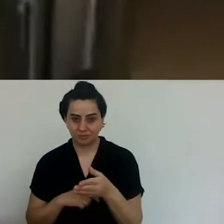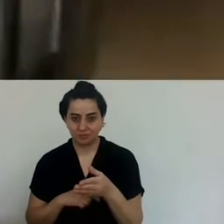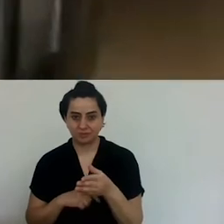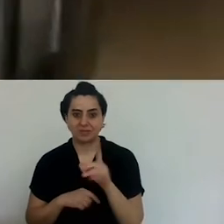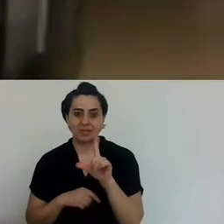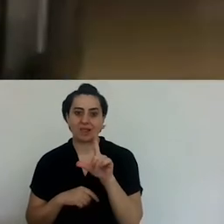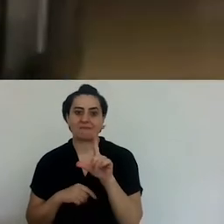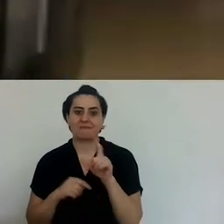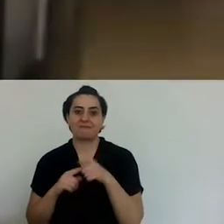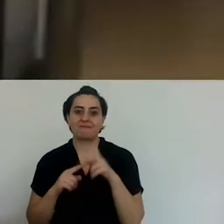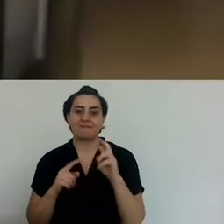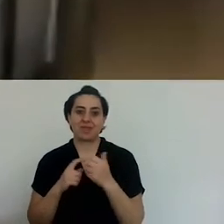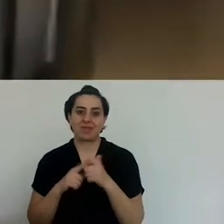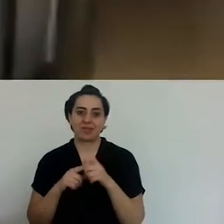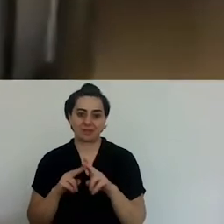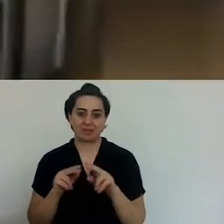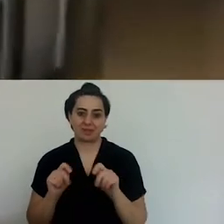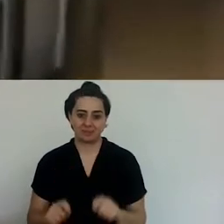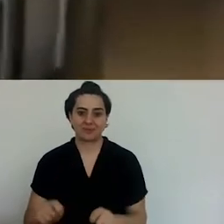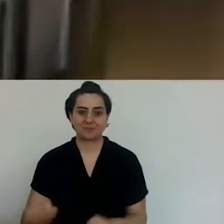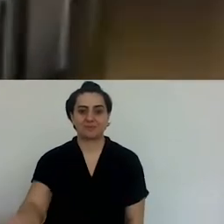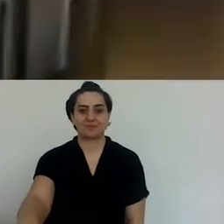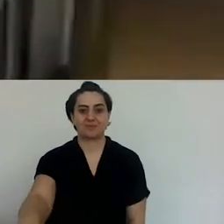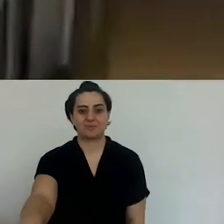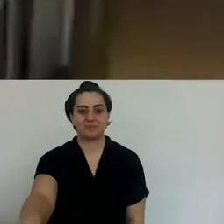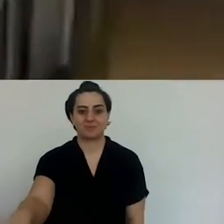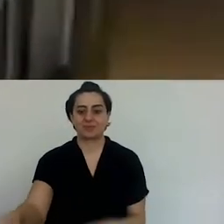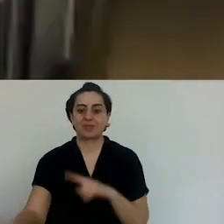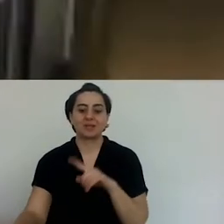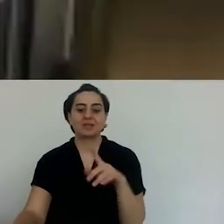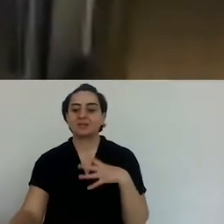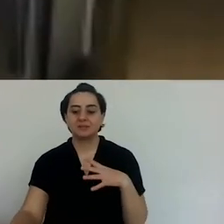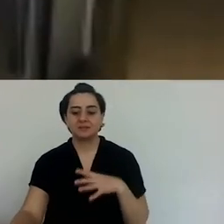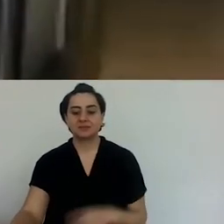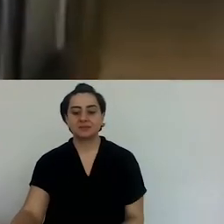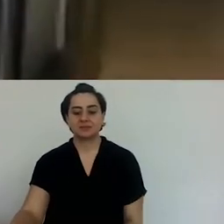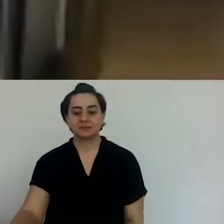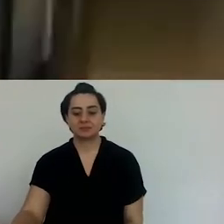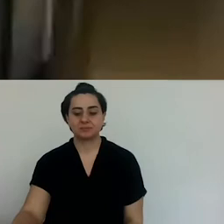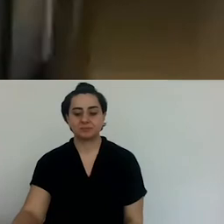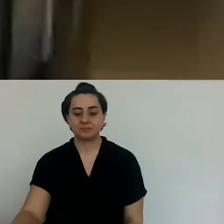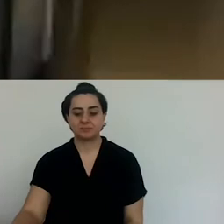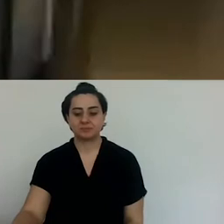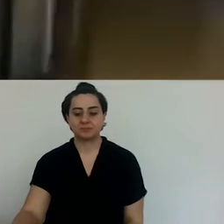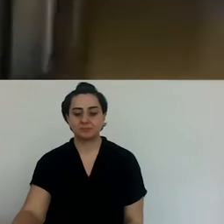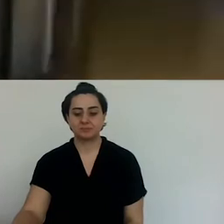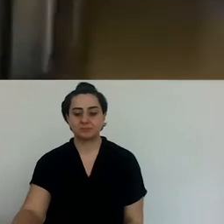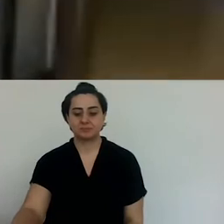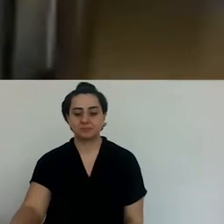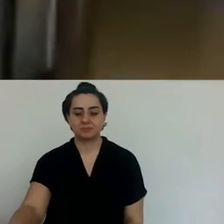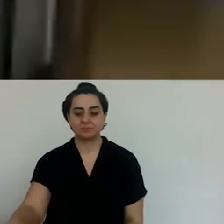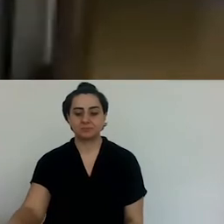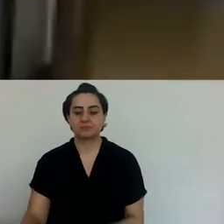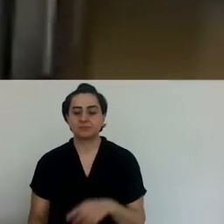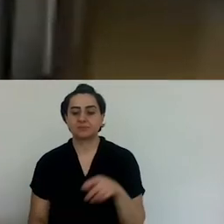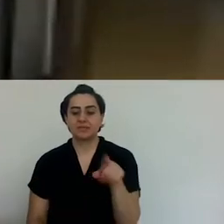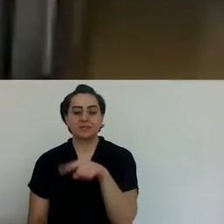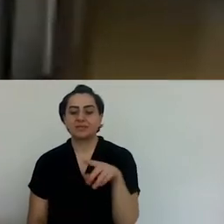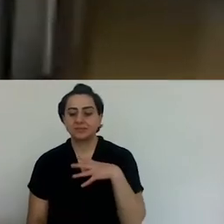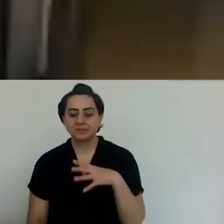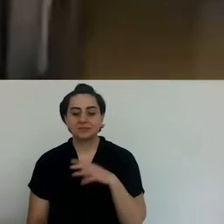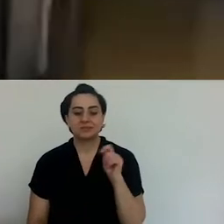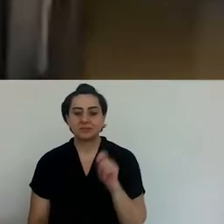And I do that with my fish monger as well. So I prepared sea bass,